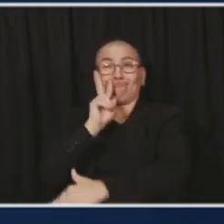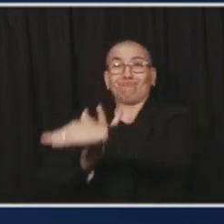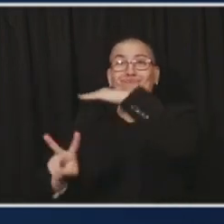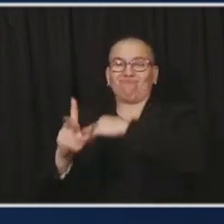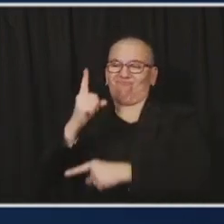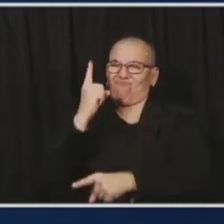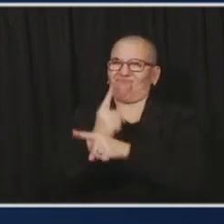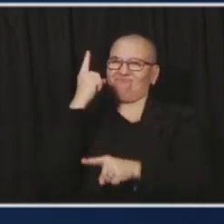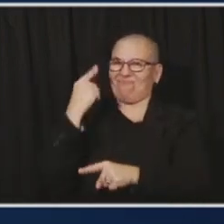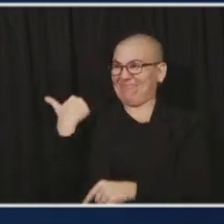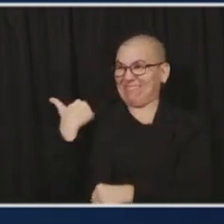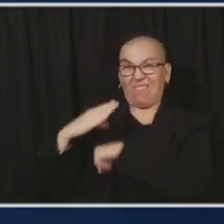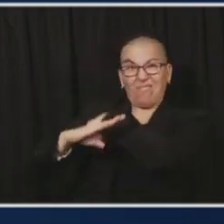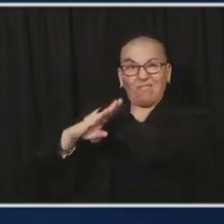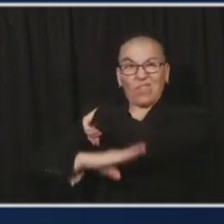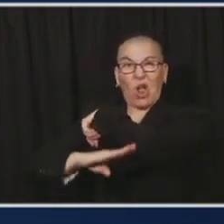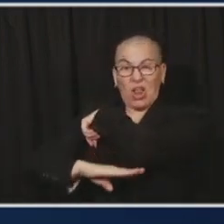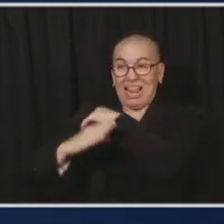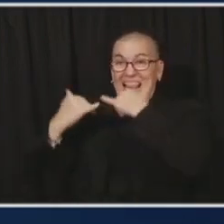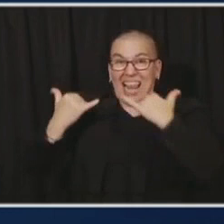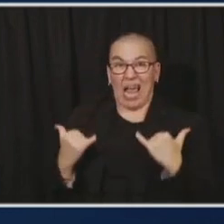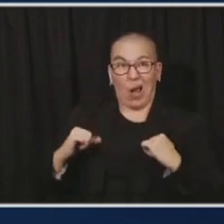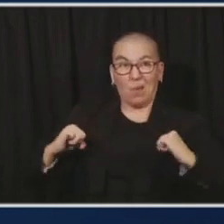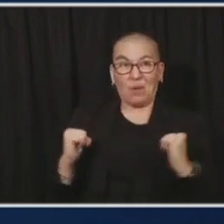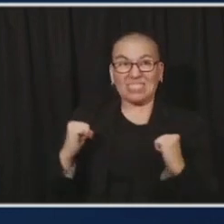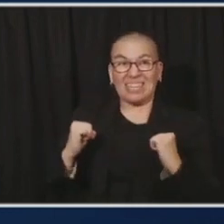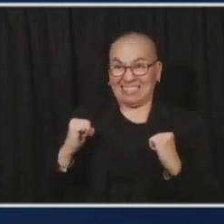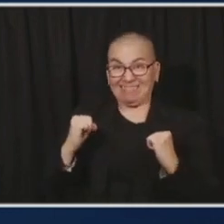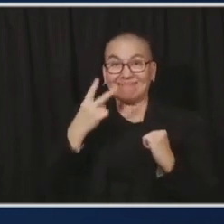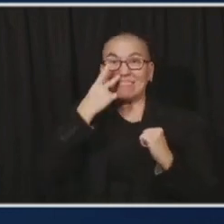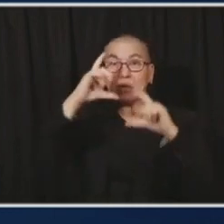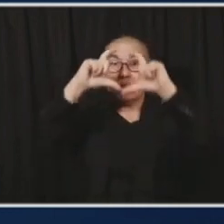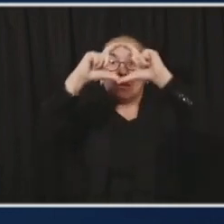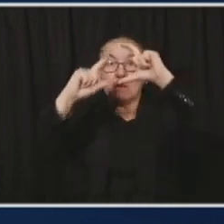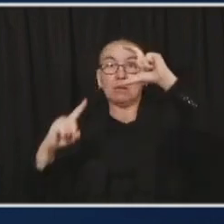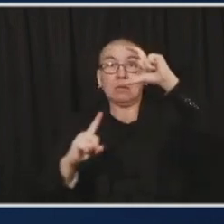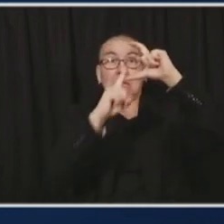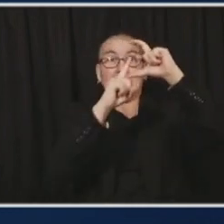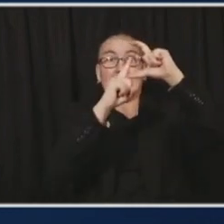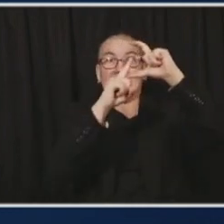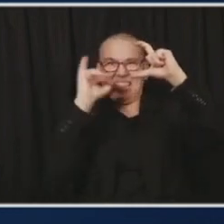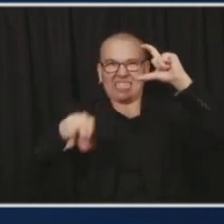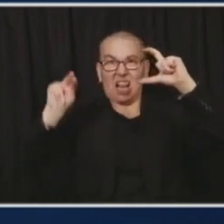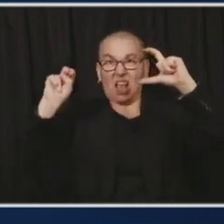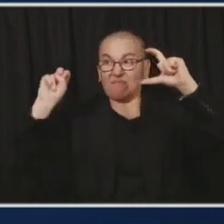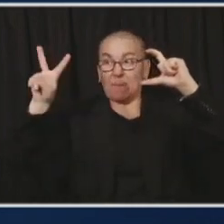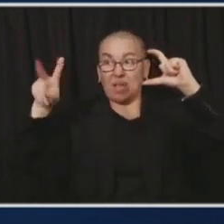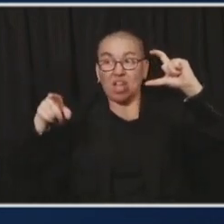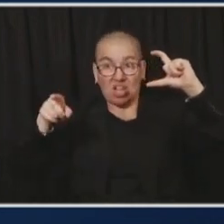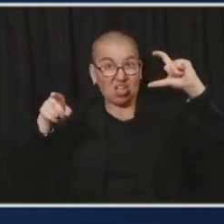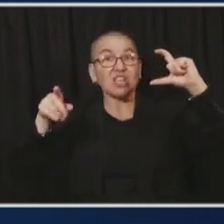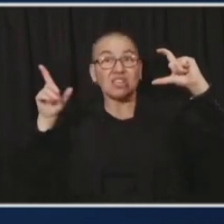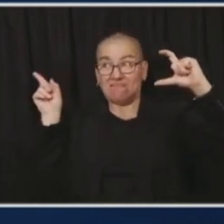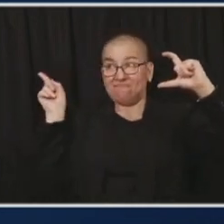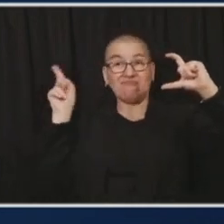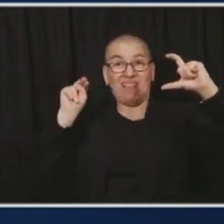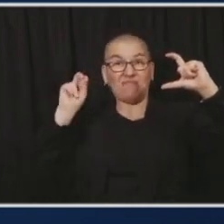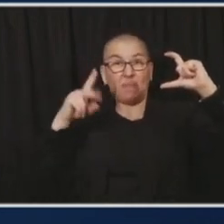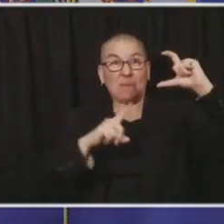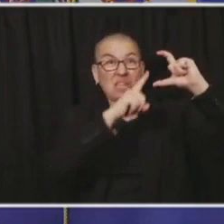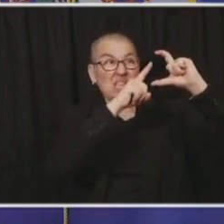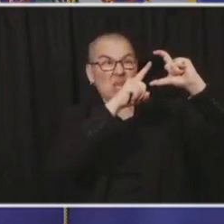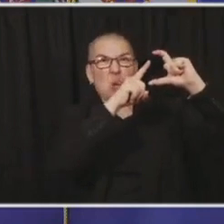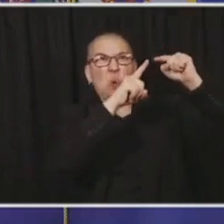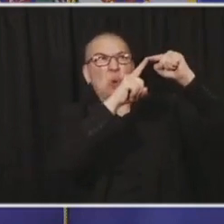What you see there was November as it shot straight to the top. At the top of that peak, or right certainly before it,